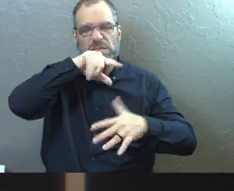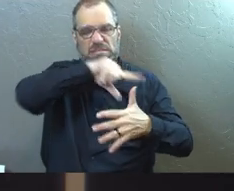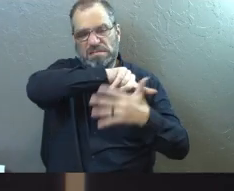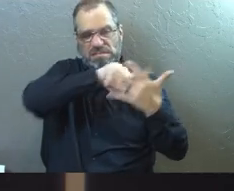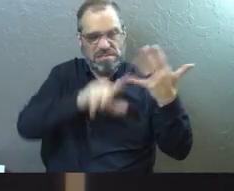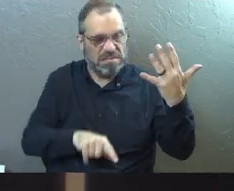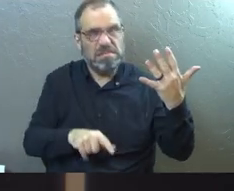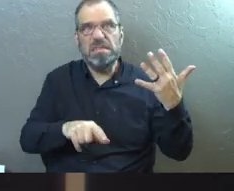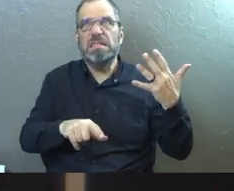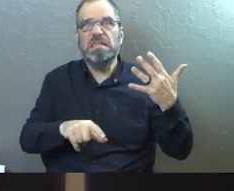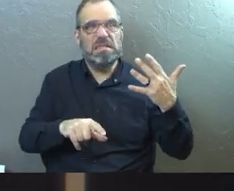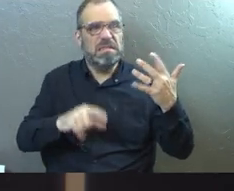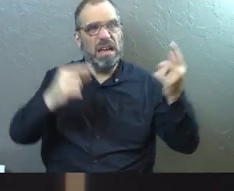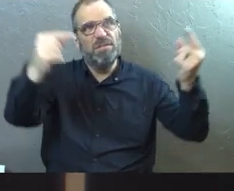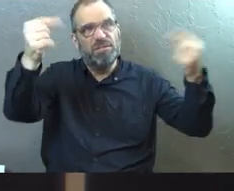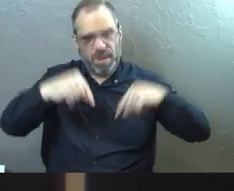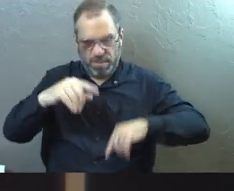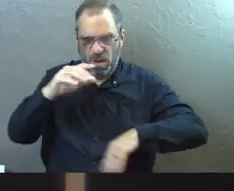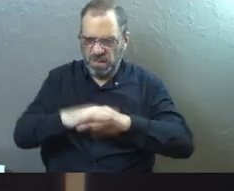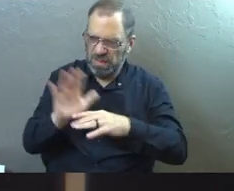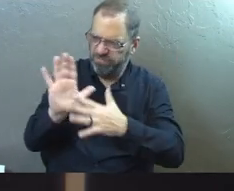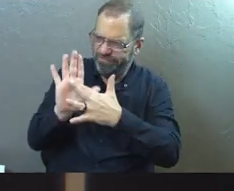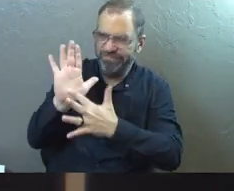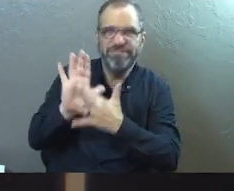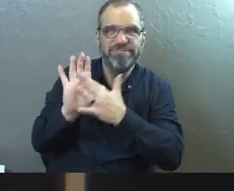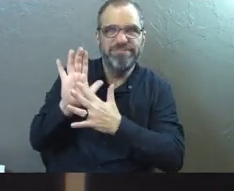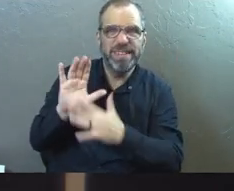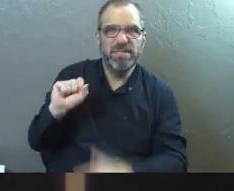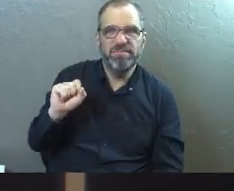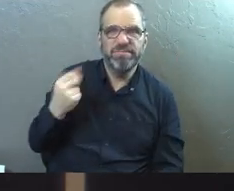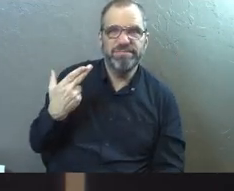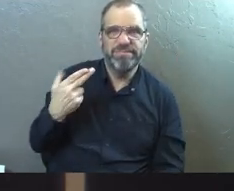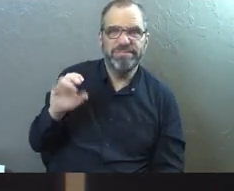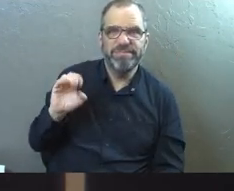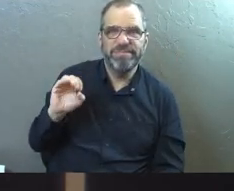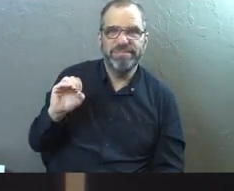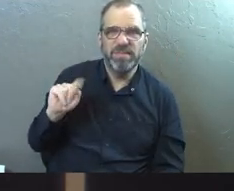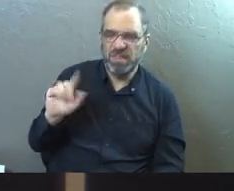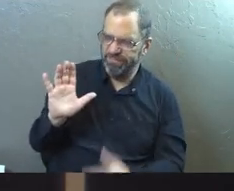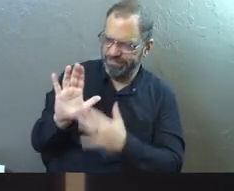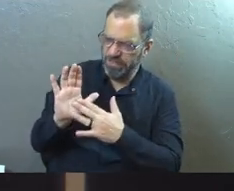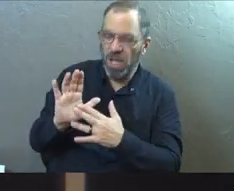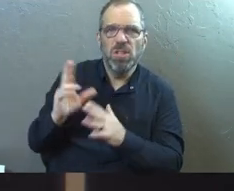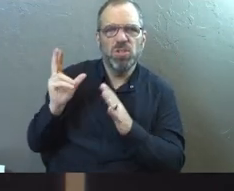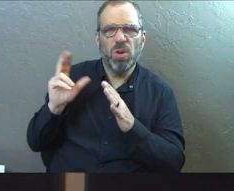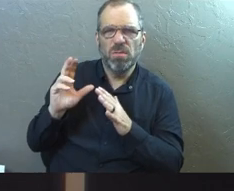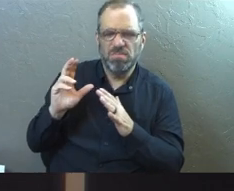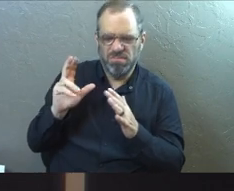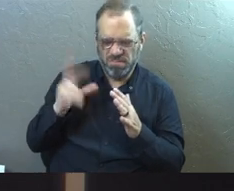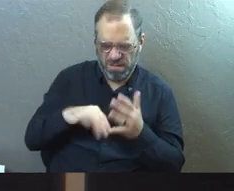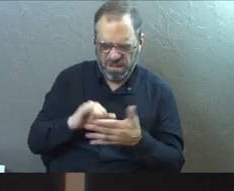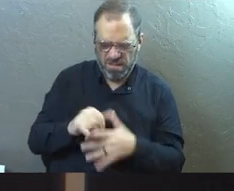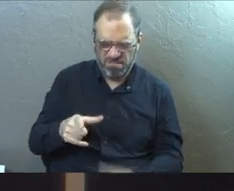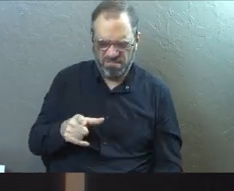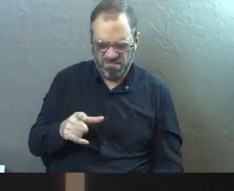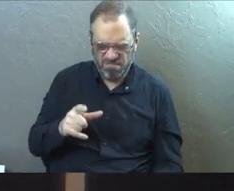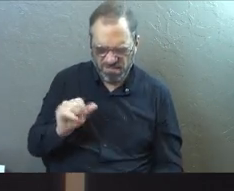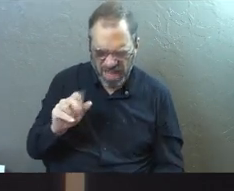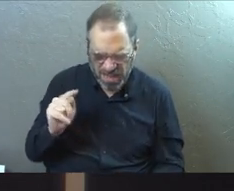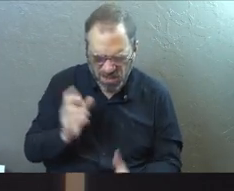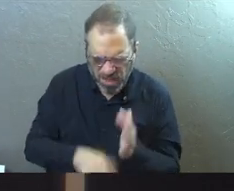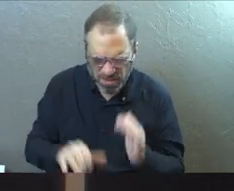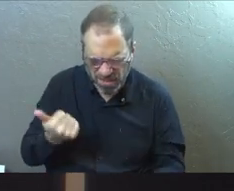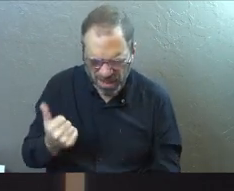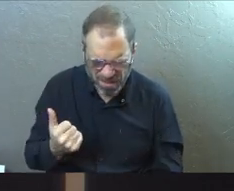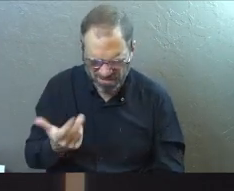kind of animals that have come down on this sheet. So again, we read that and we see Peter's response and it might be kind of